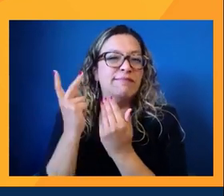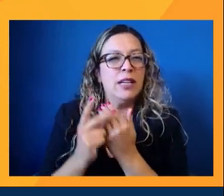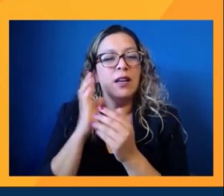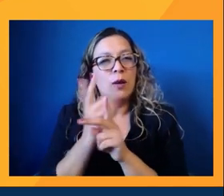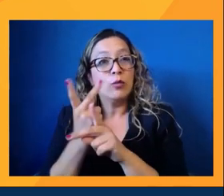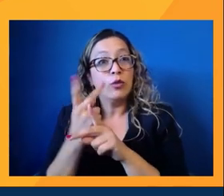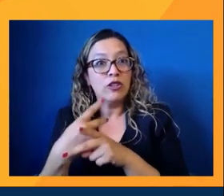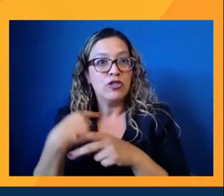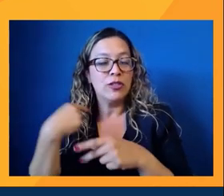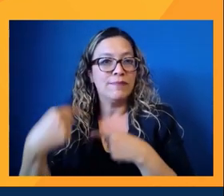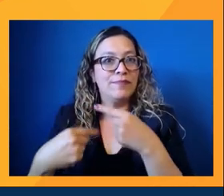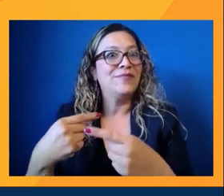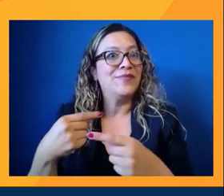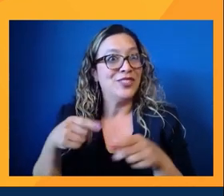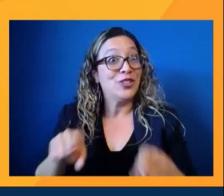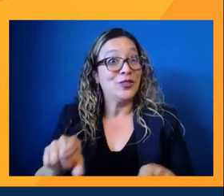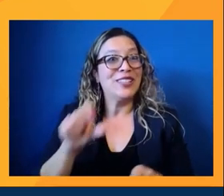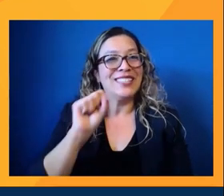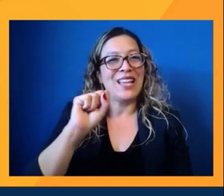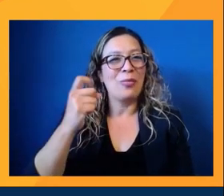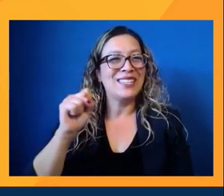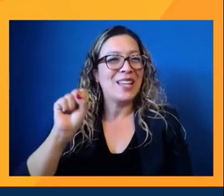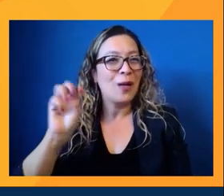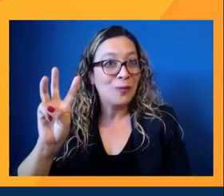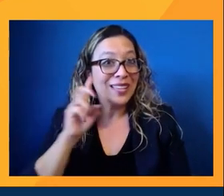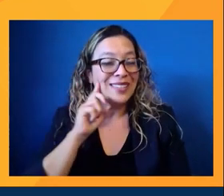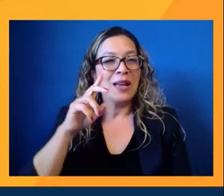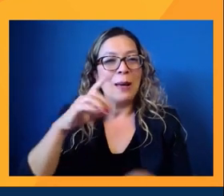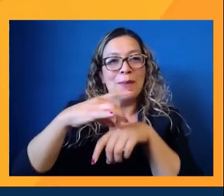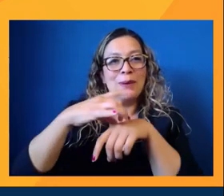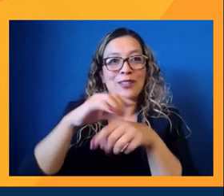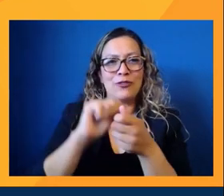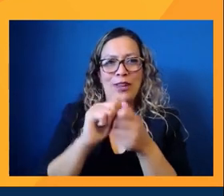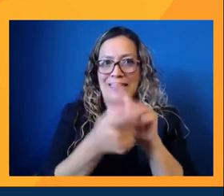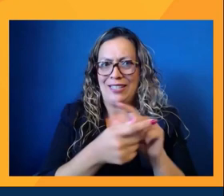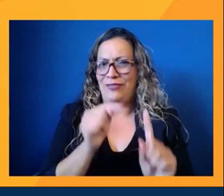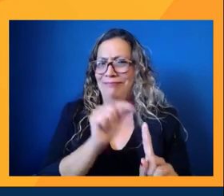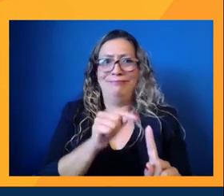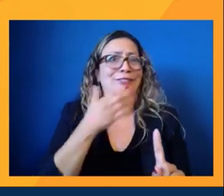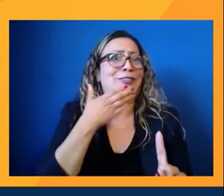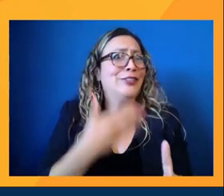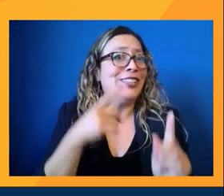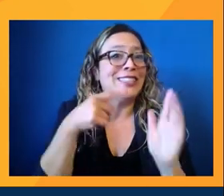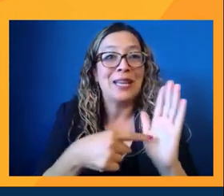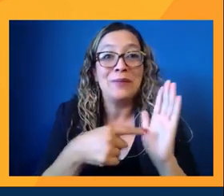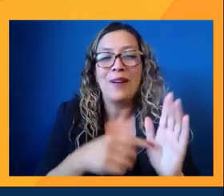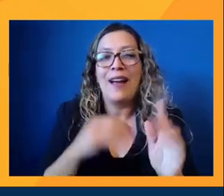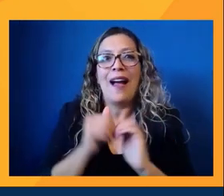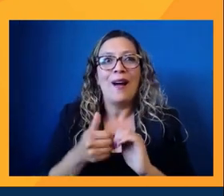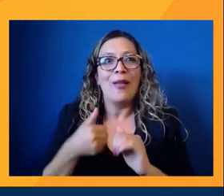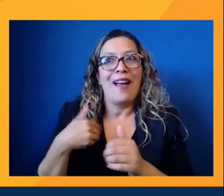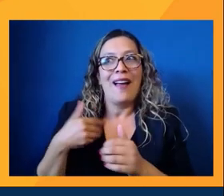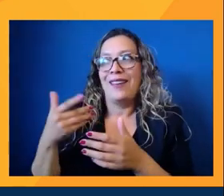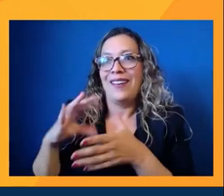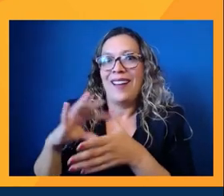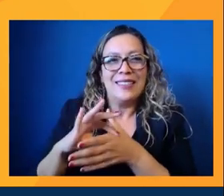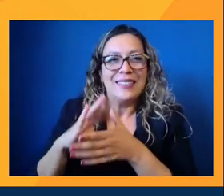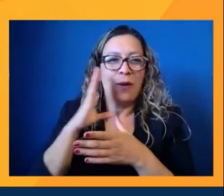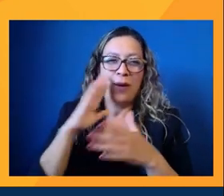out during South by Southwest in March called Pumpkin Translation. And this is a perfect example of the kind of content that is going to elevate